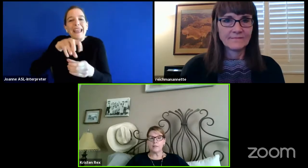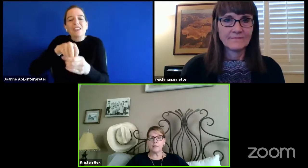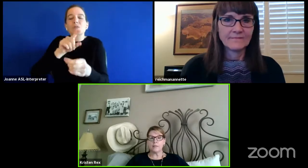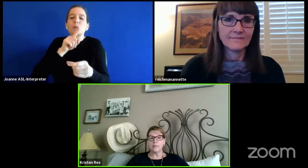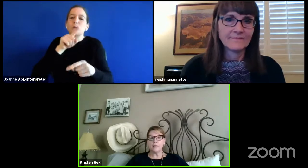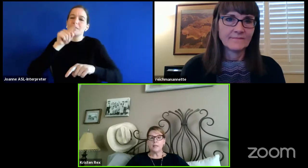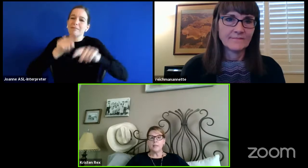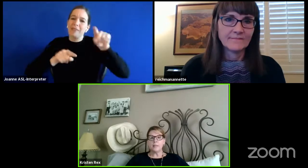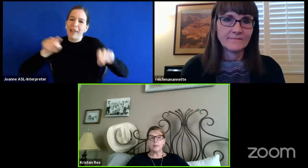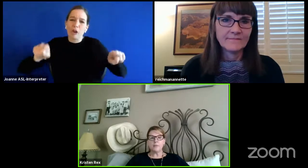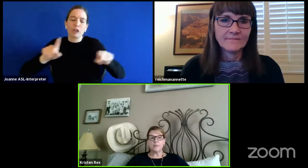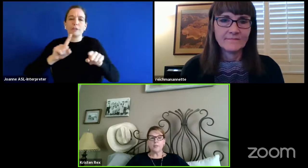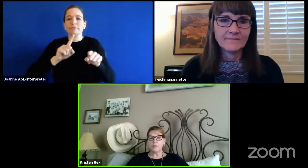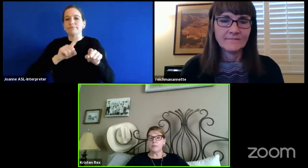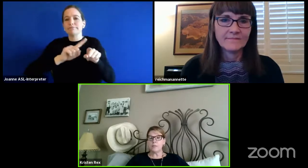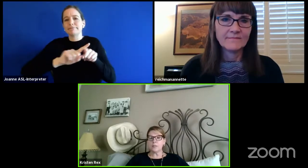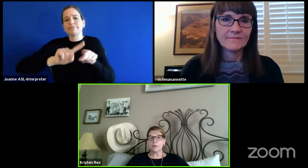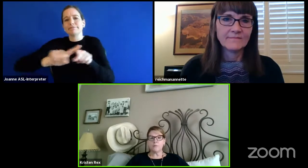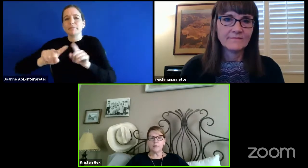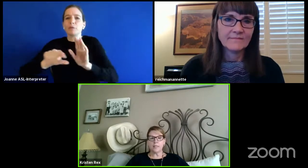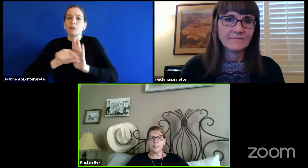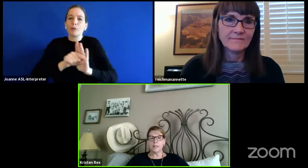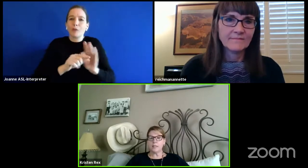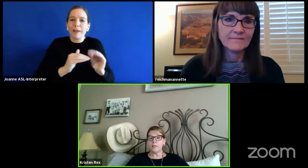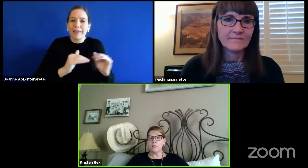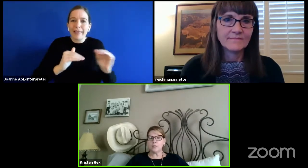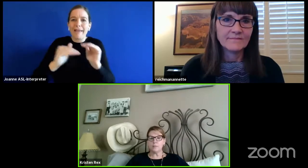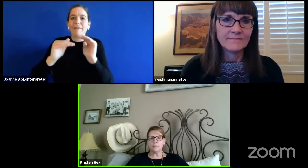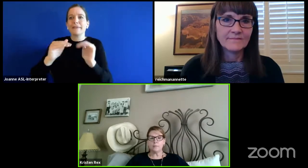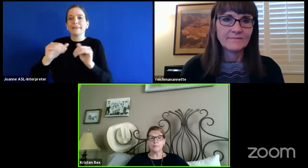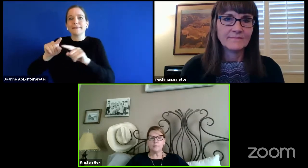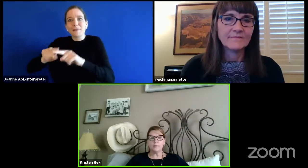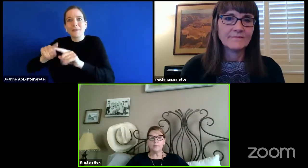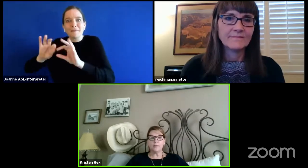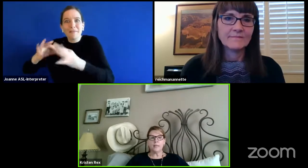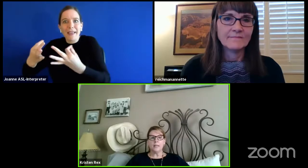families. Some of our students are fully engaged.